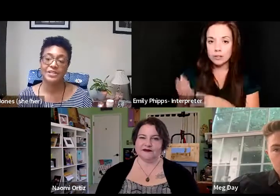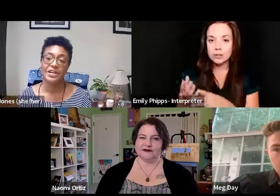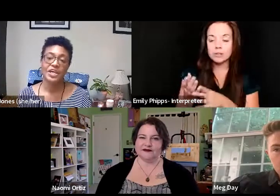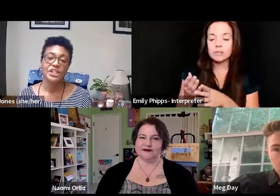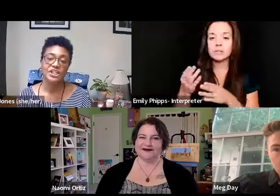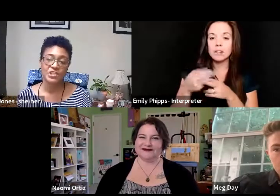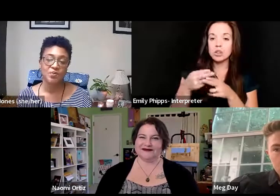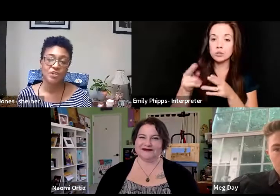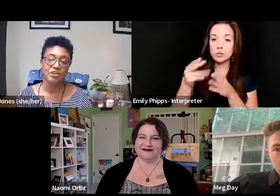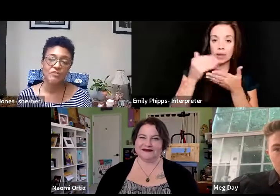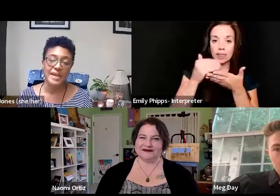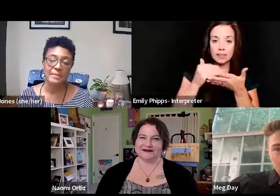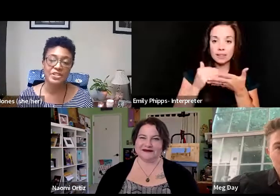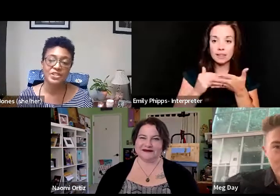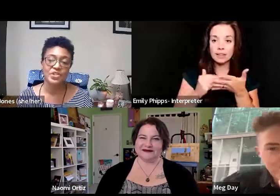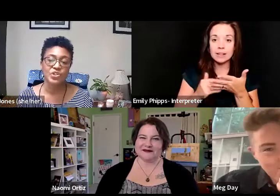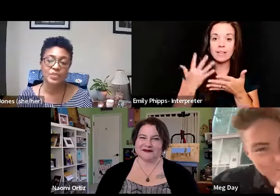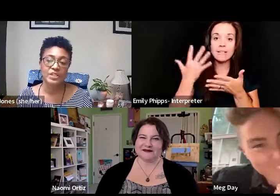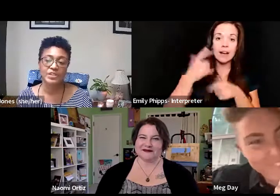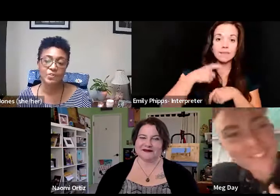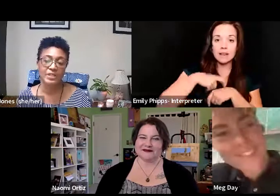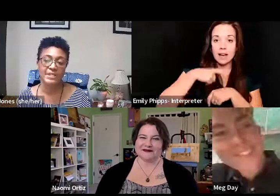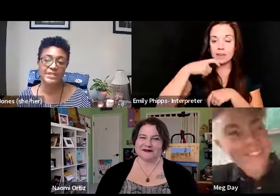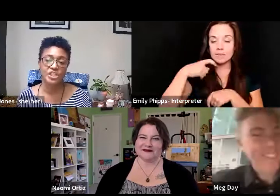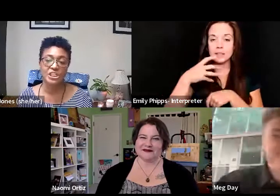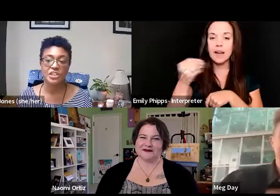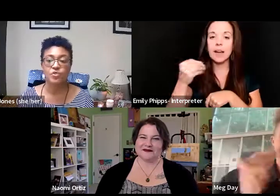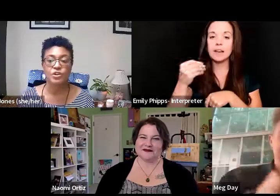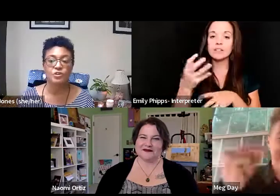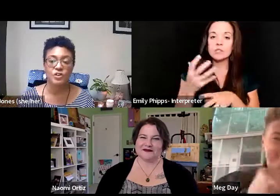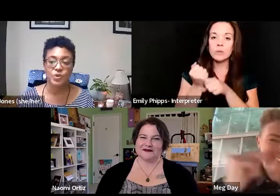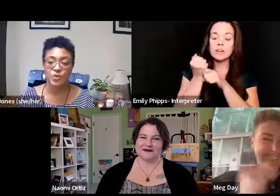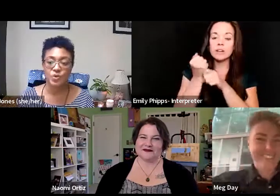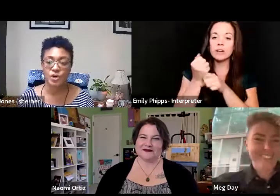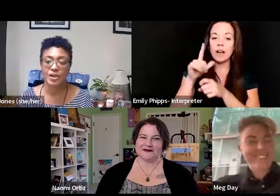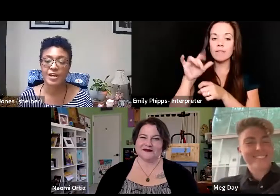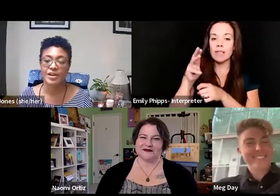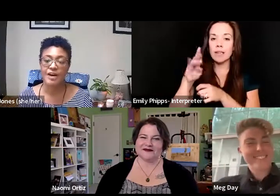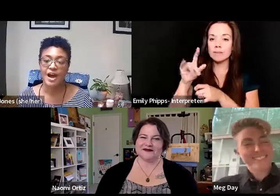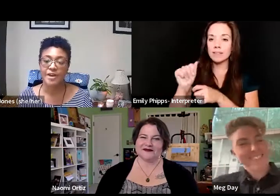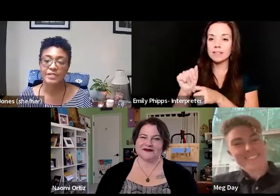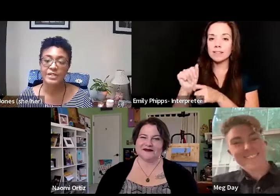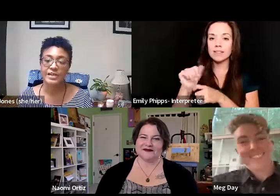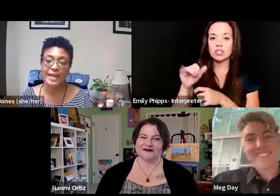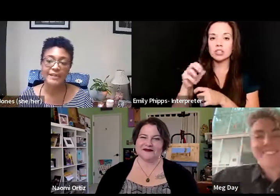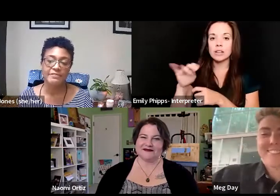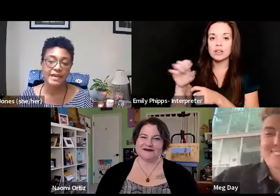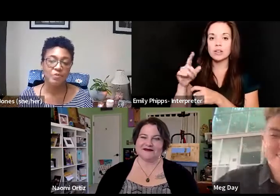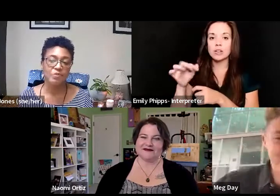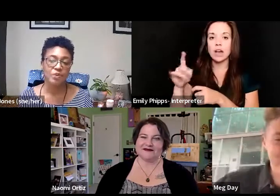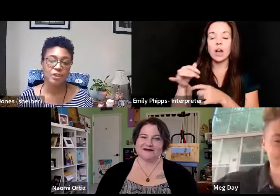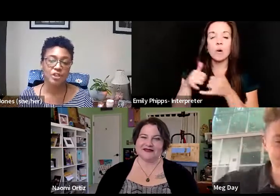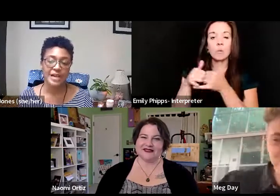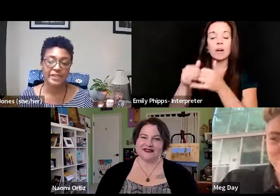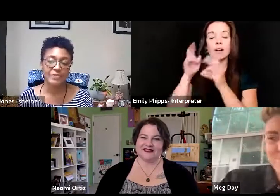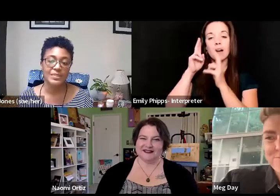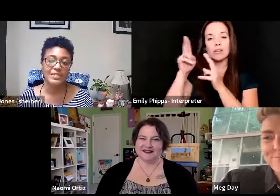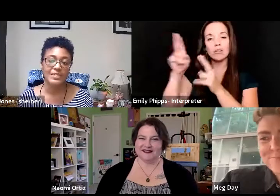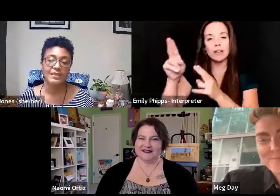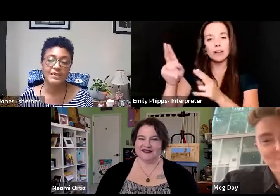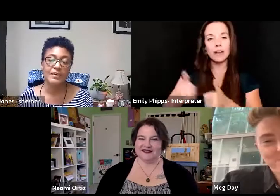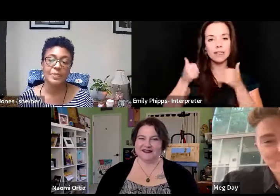times, she is winner of Lambda's 2020 Jane Cordova Award, honoring a lifetime of work